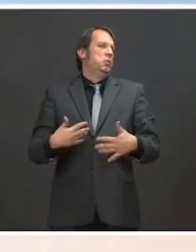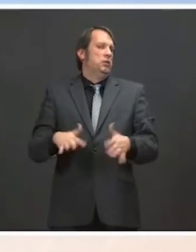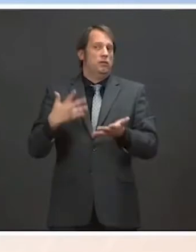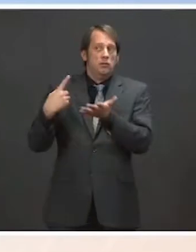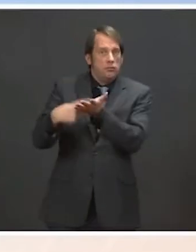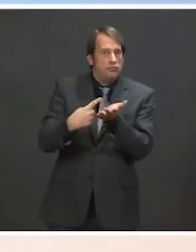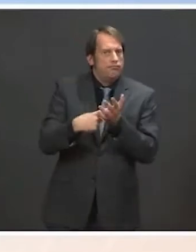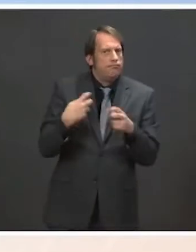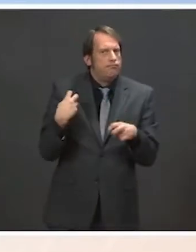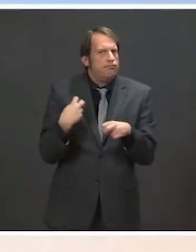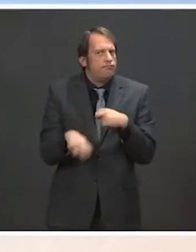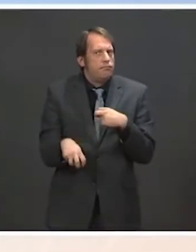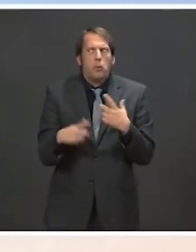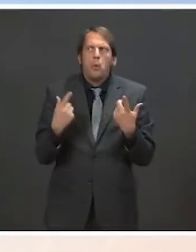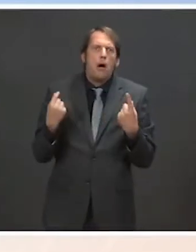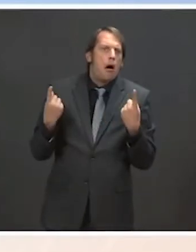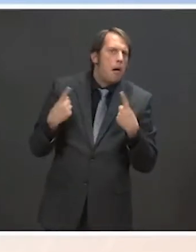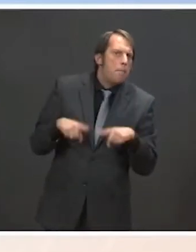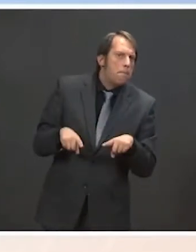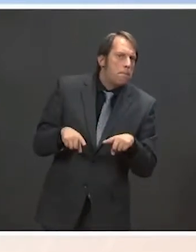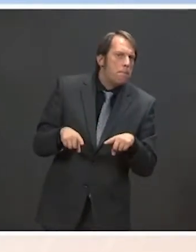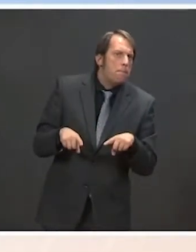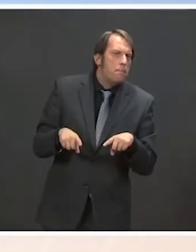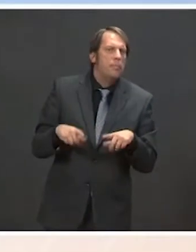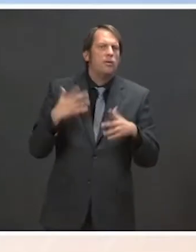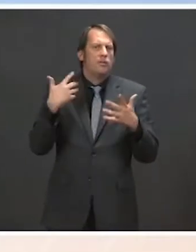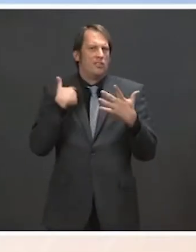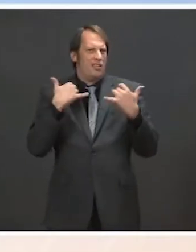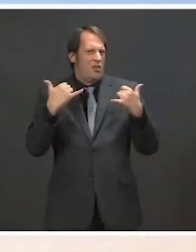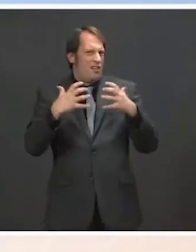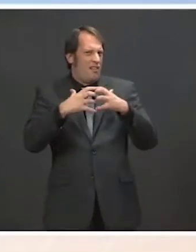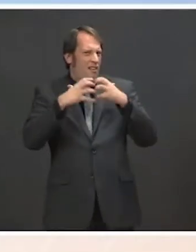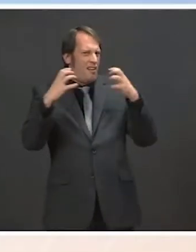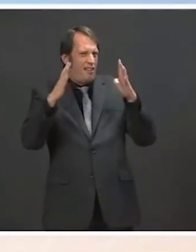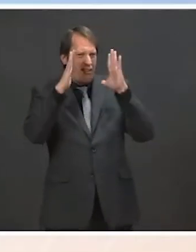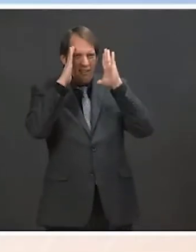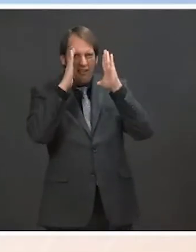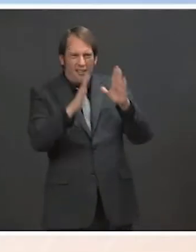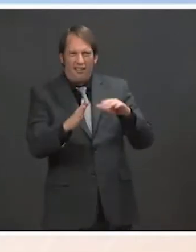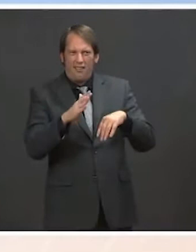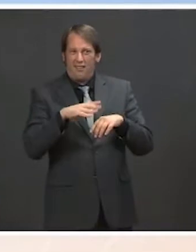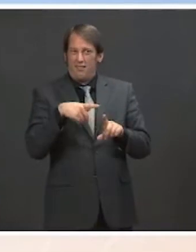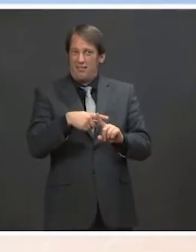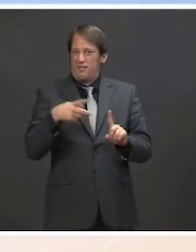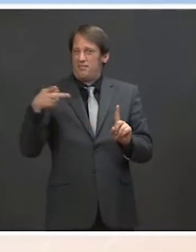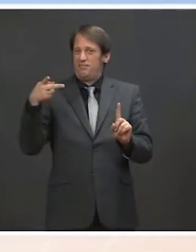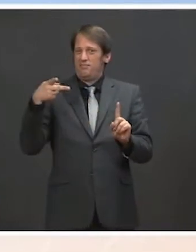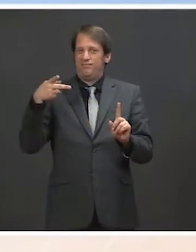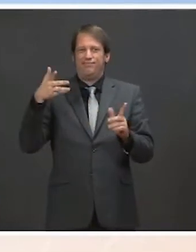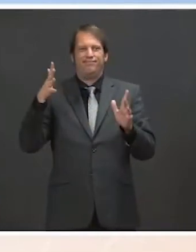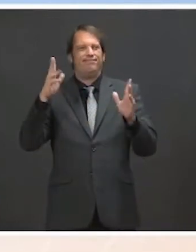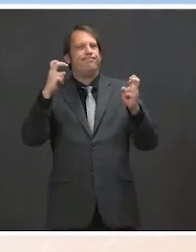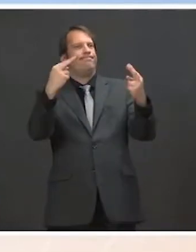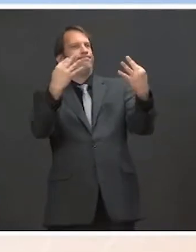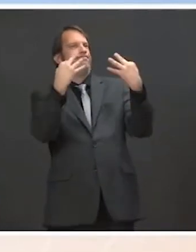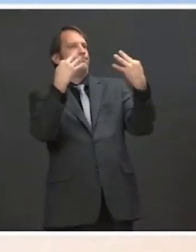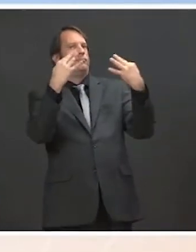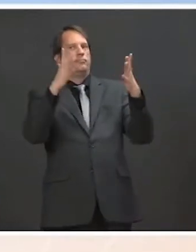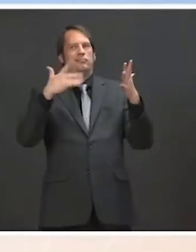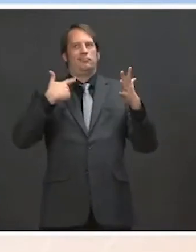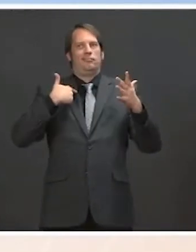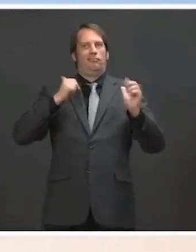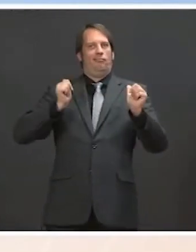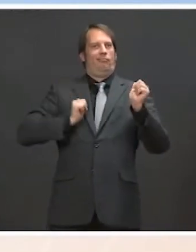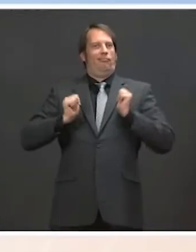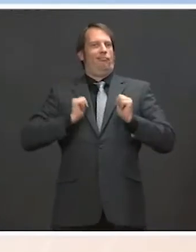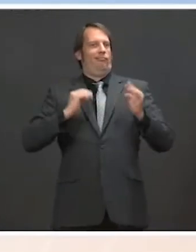been a lot of focus on some of the public theatrics or, you know, more dramatic public peace. But I can assure you from talking to our